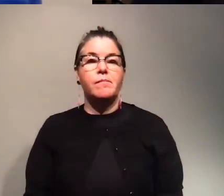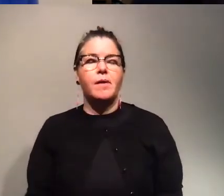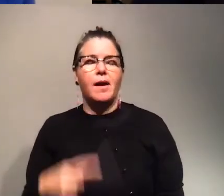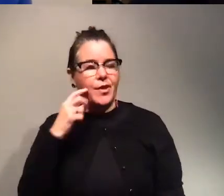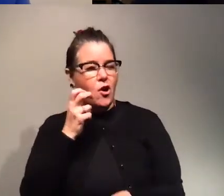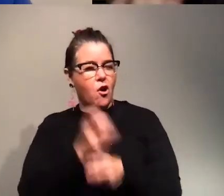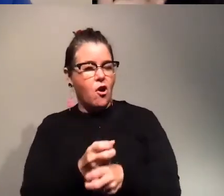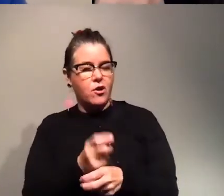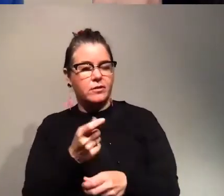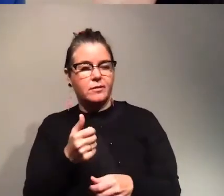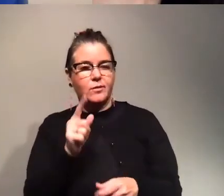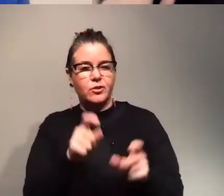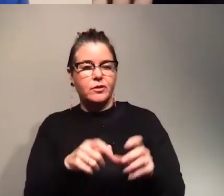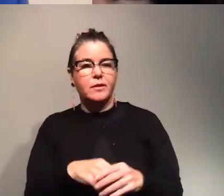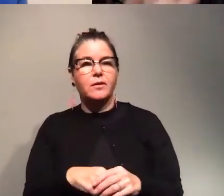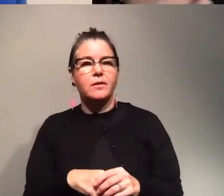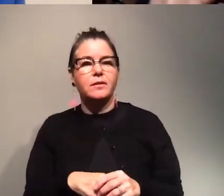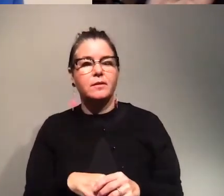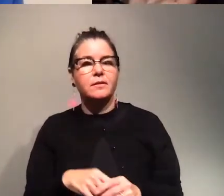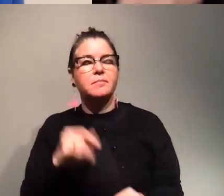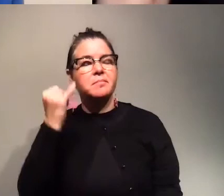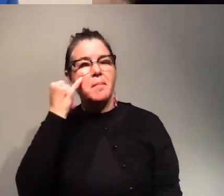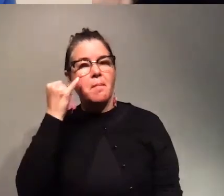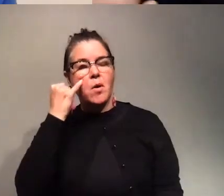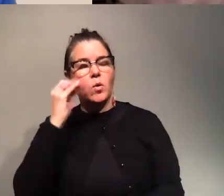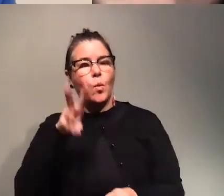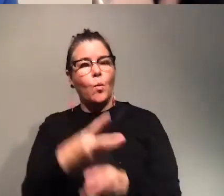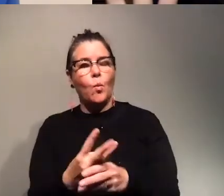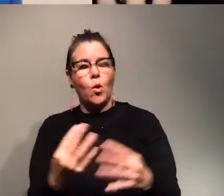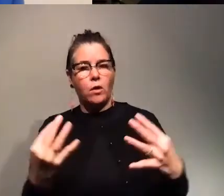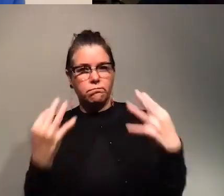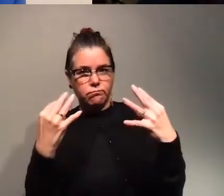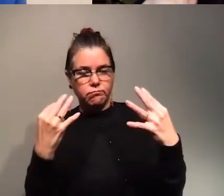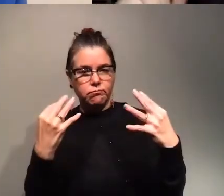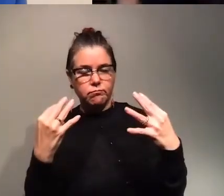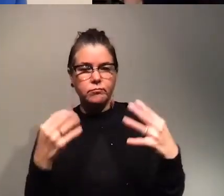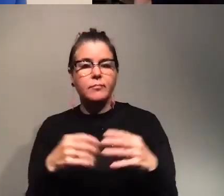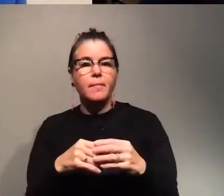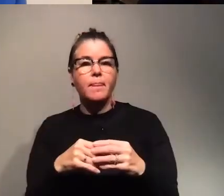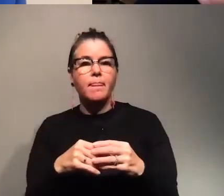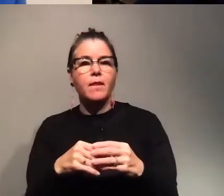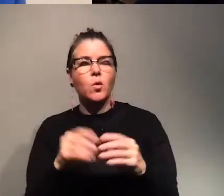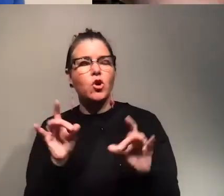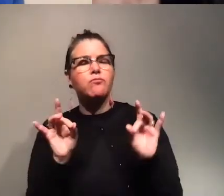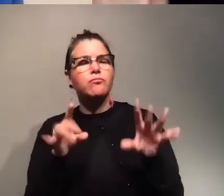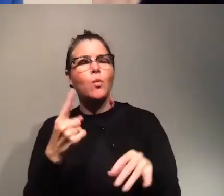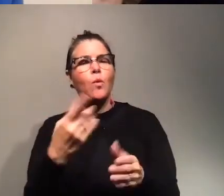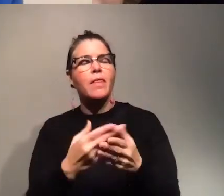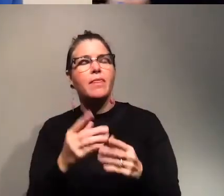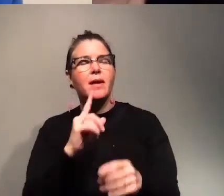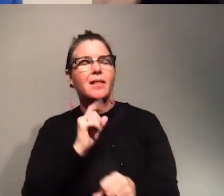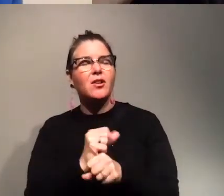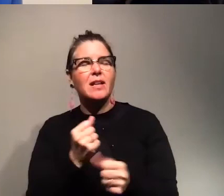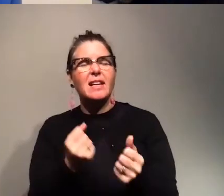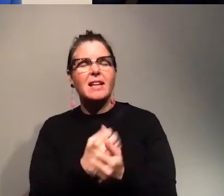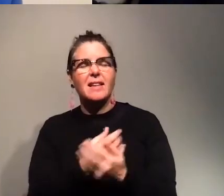question we ask all day uh what if you had the again you have the attention of the whole world and you can tell them one thing about literally anything